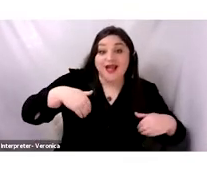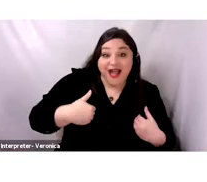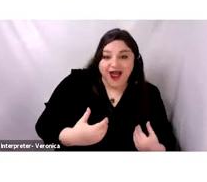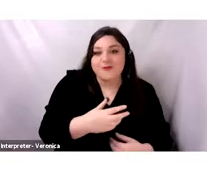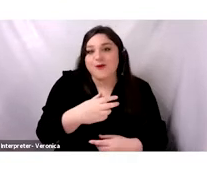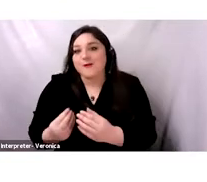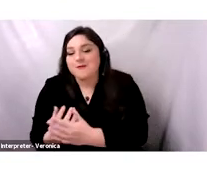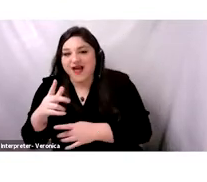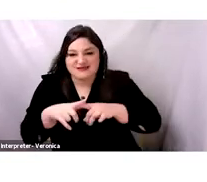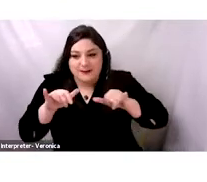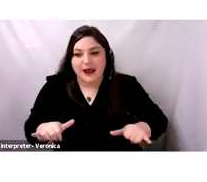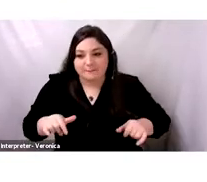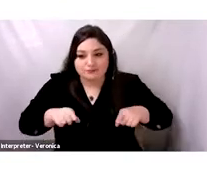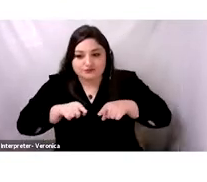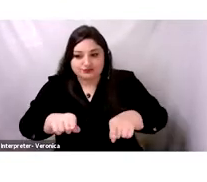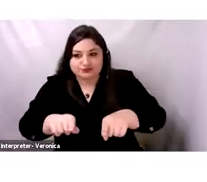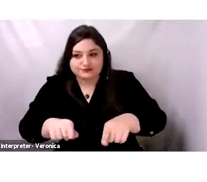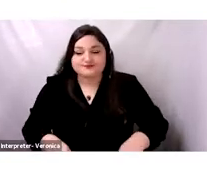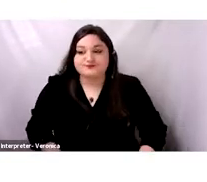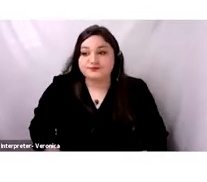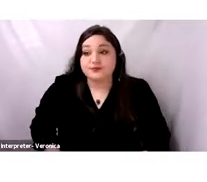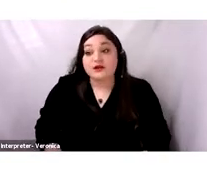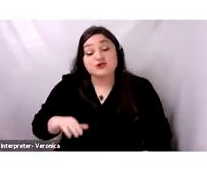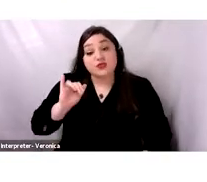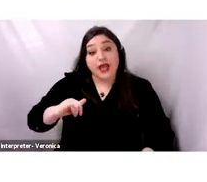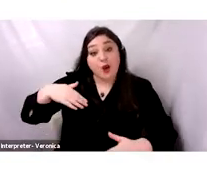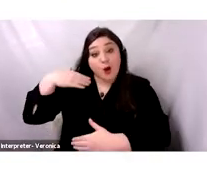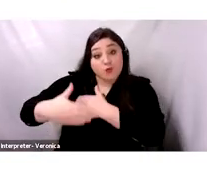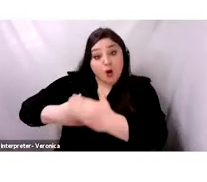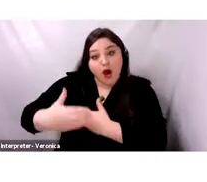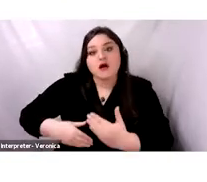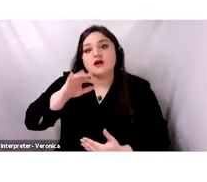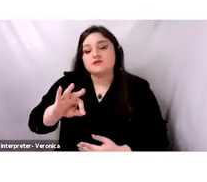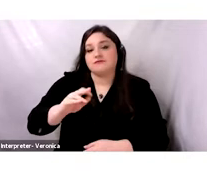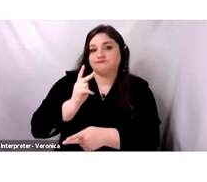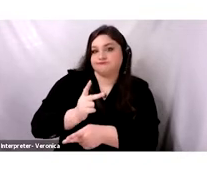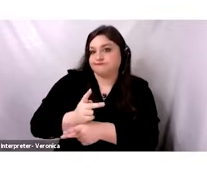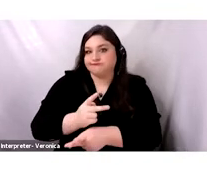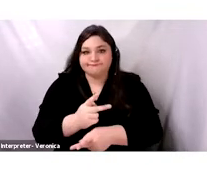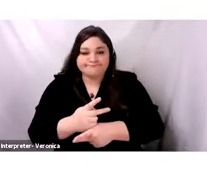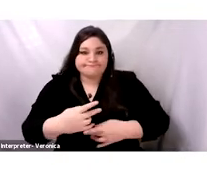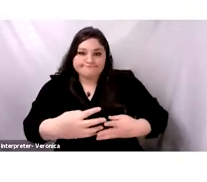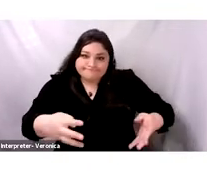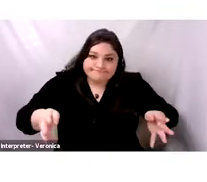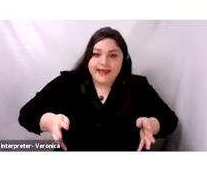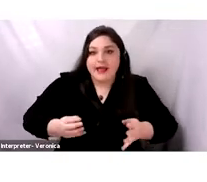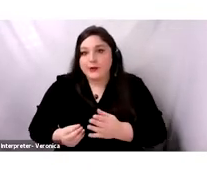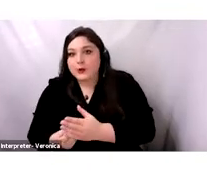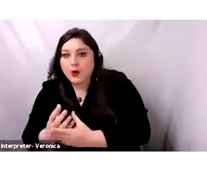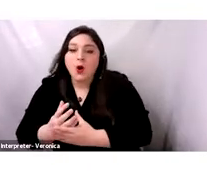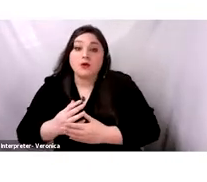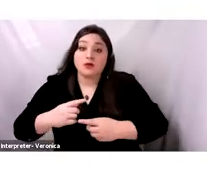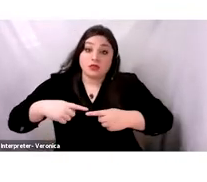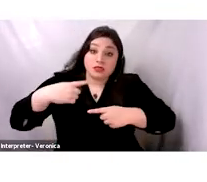process of domestication took at least 3,000 years. So the Neolithic